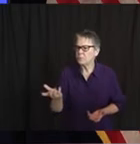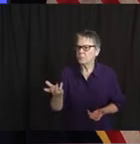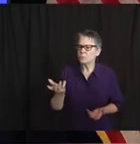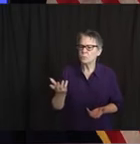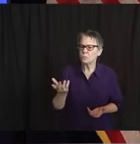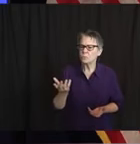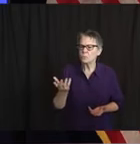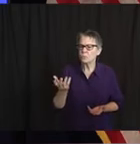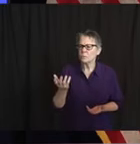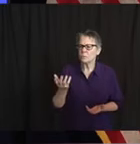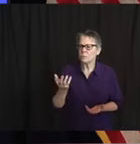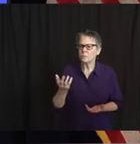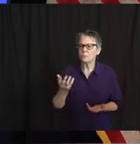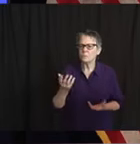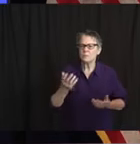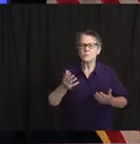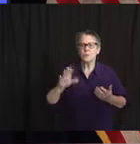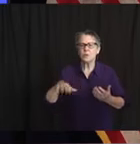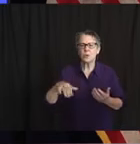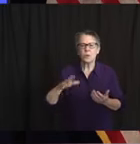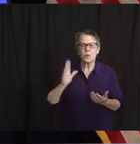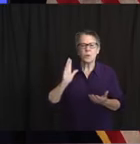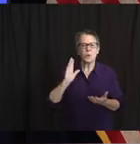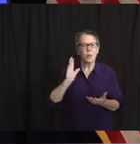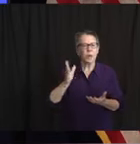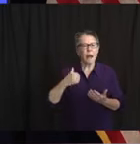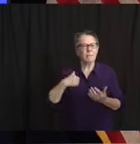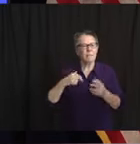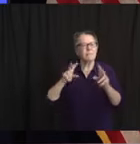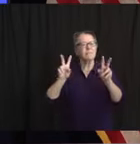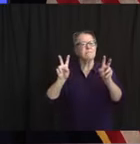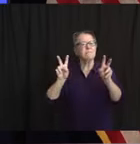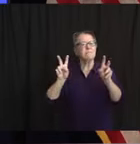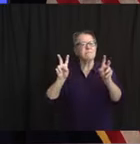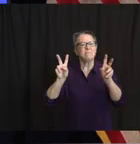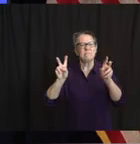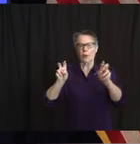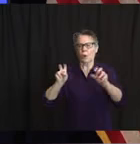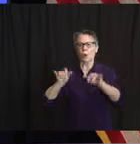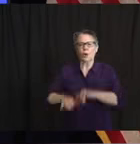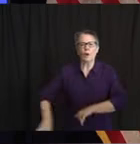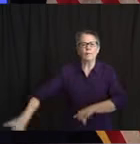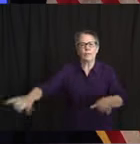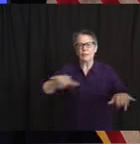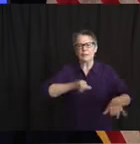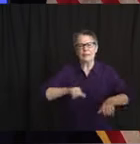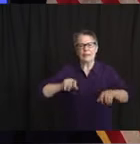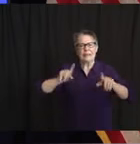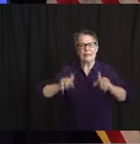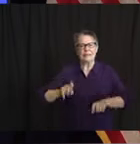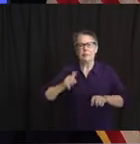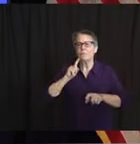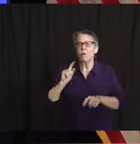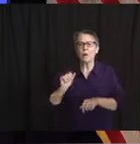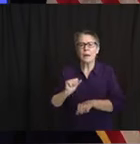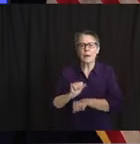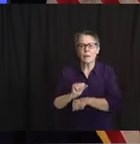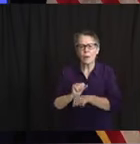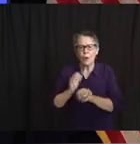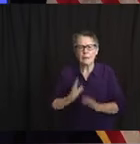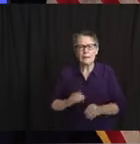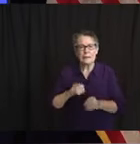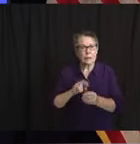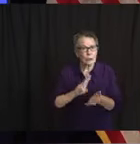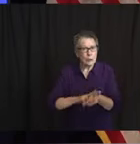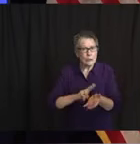employees and residents of nursing homes and how often this will be going on. Something that may have been covered in the past, what's the cost